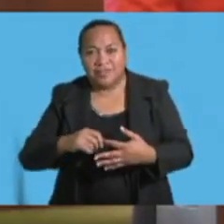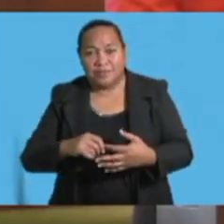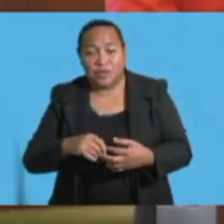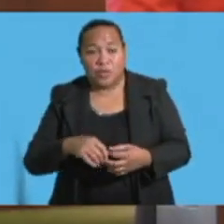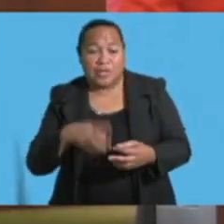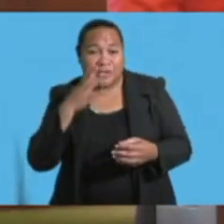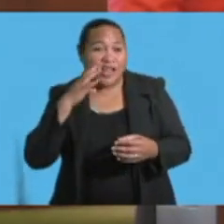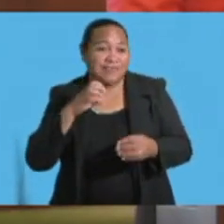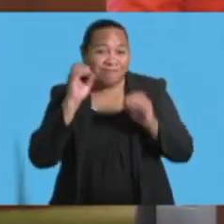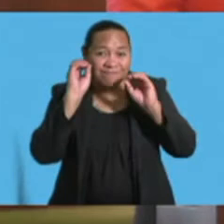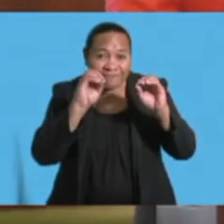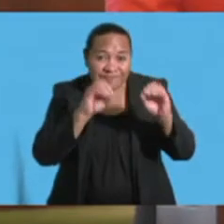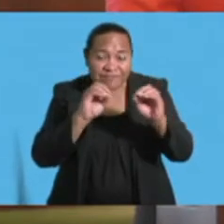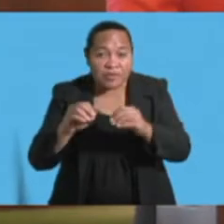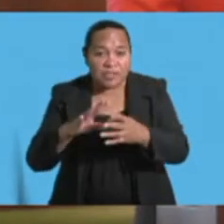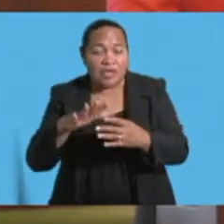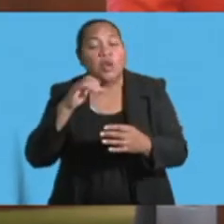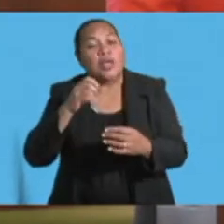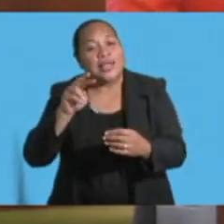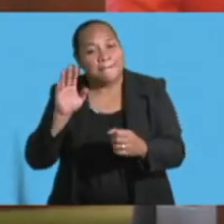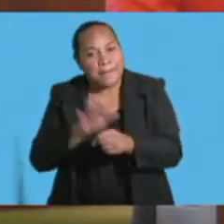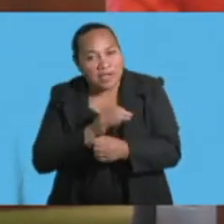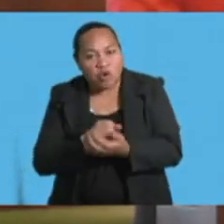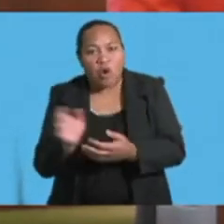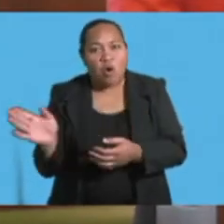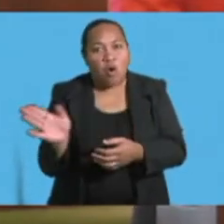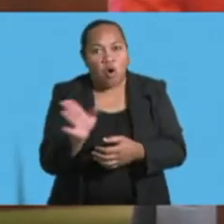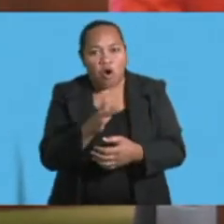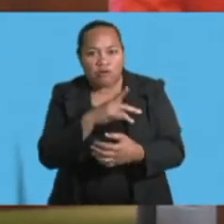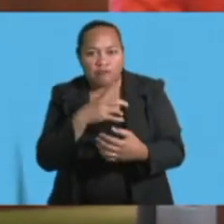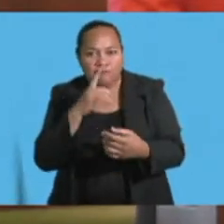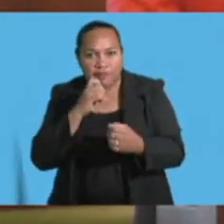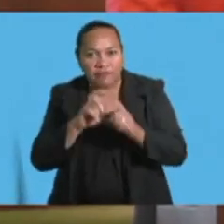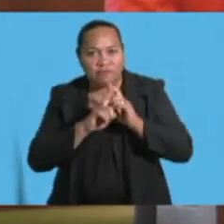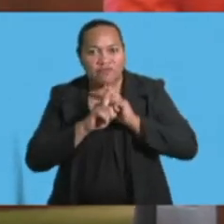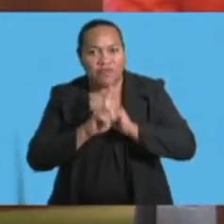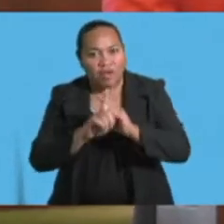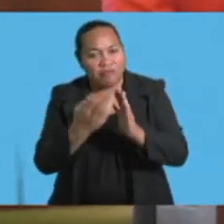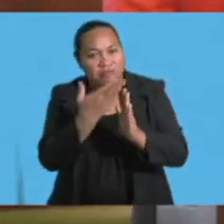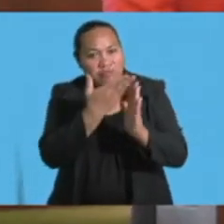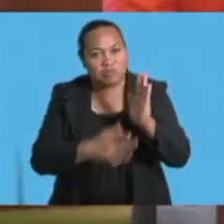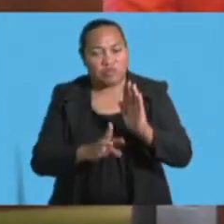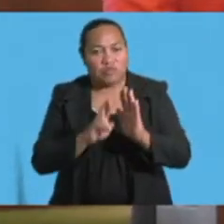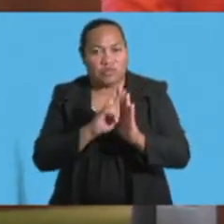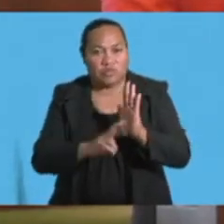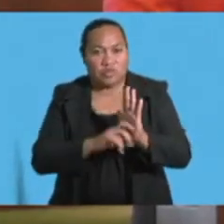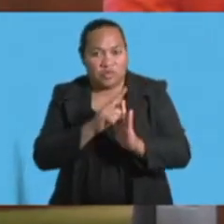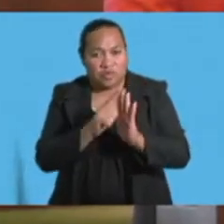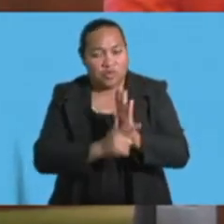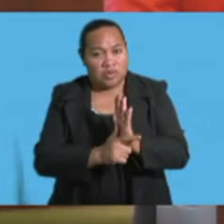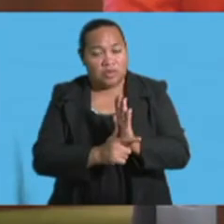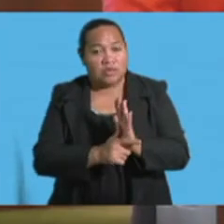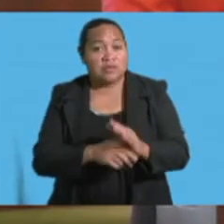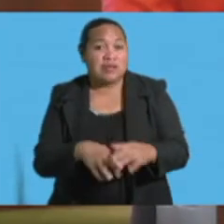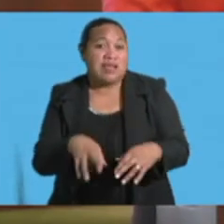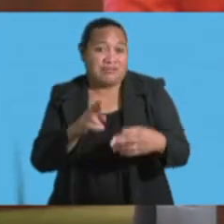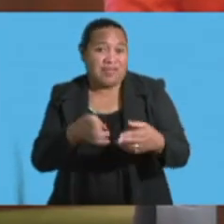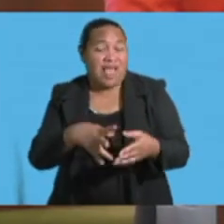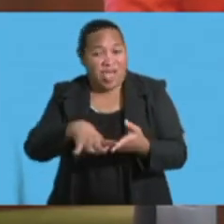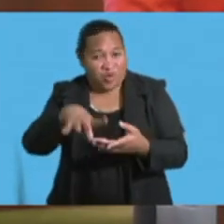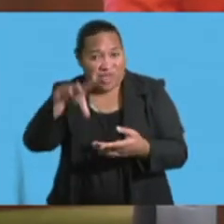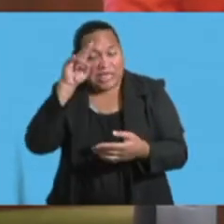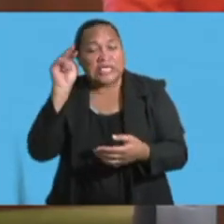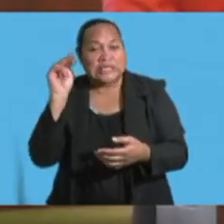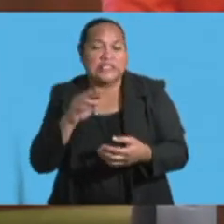will also ensure compliance is maintained. Madam Speaker, awareness in education demands responsibility. The